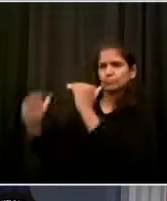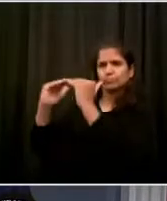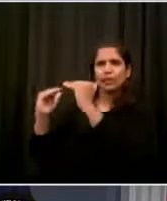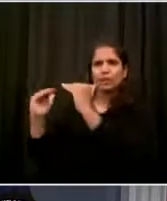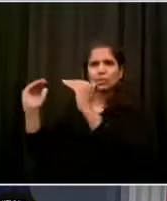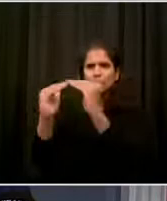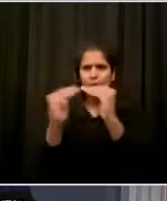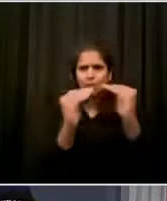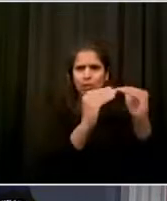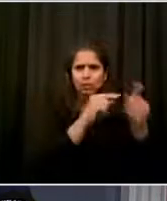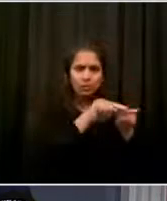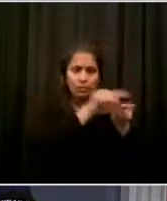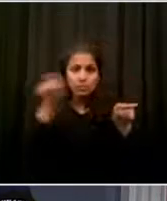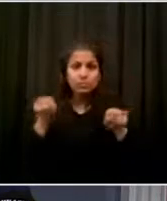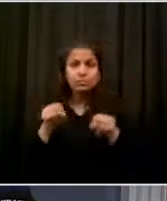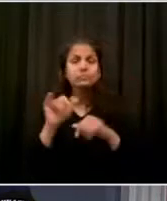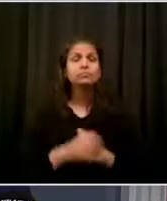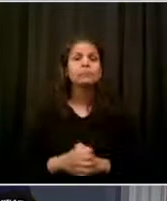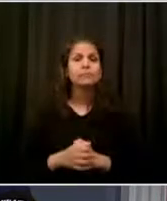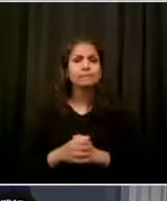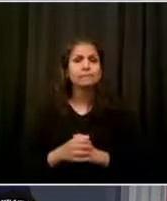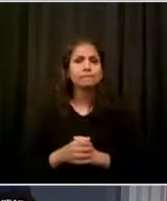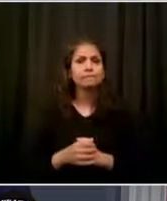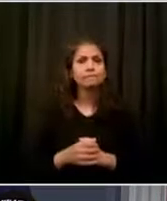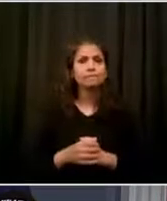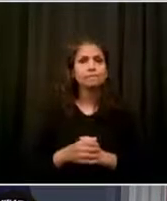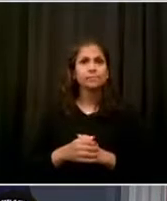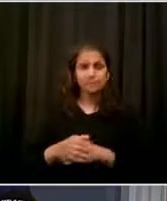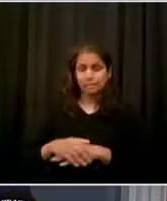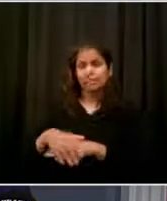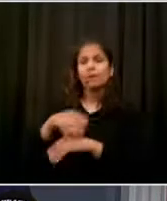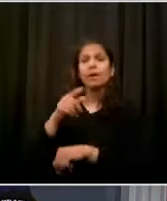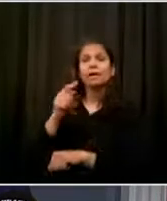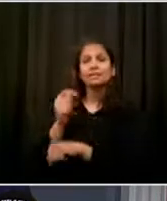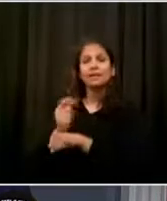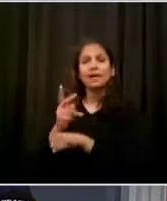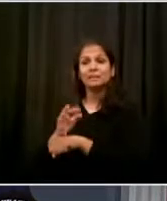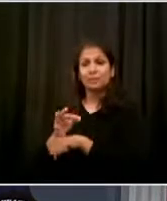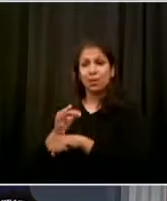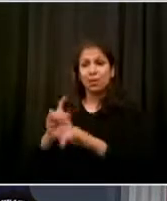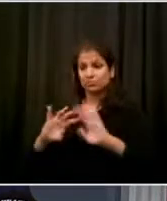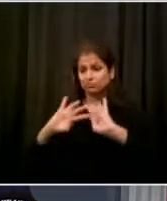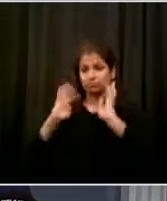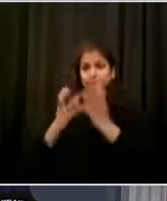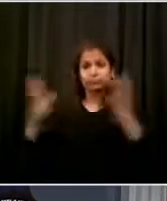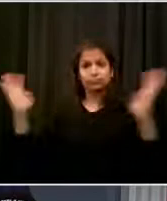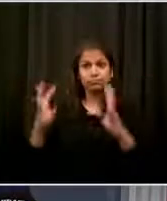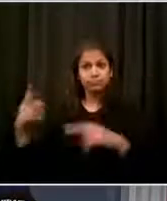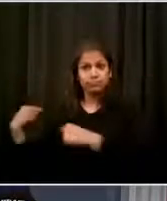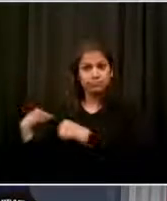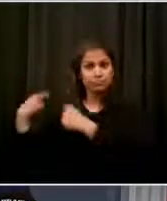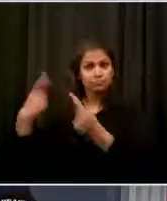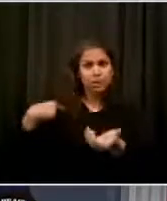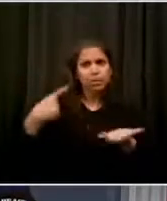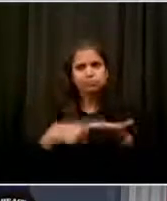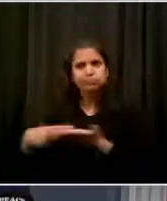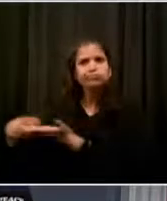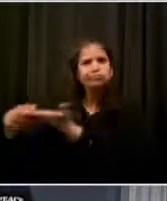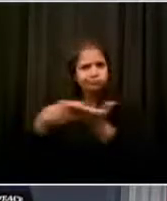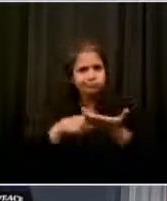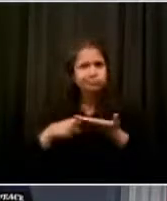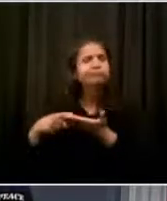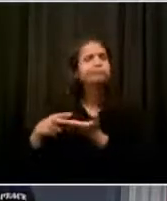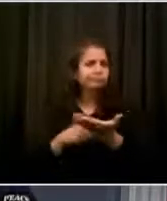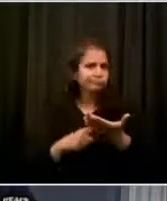45 days ago. It was with the goal of doing work that would have a tangible and immediate impact and then working on the bigger vision as